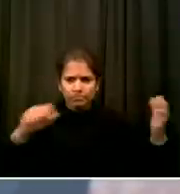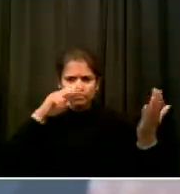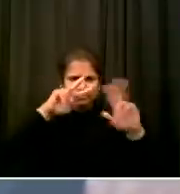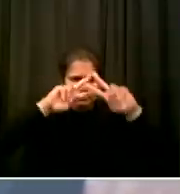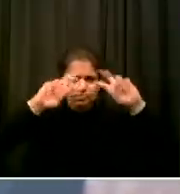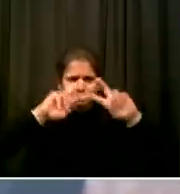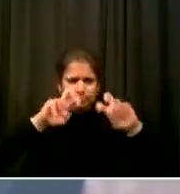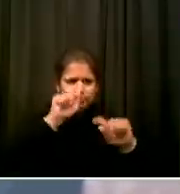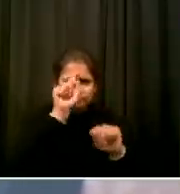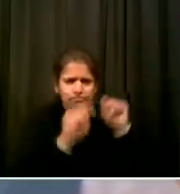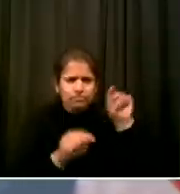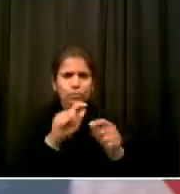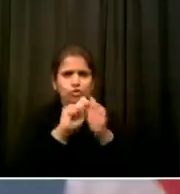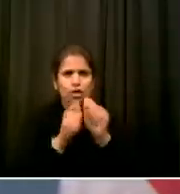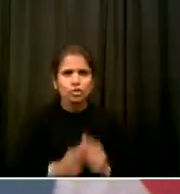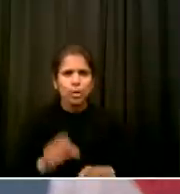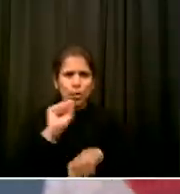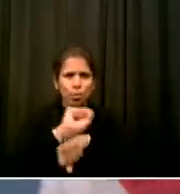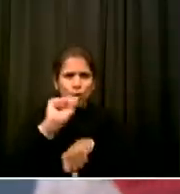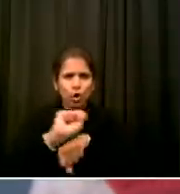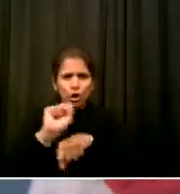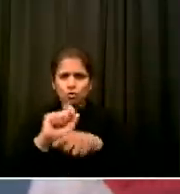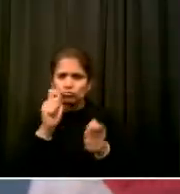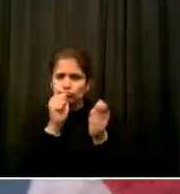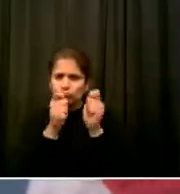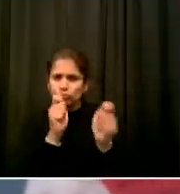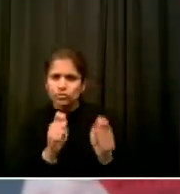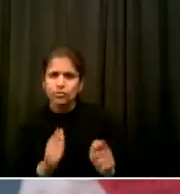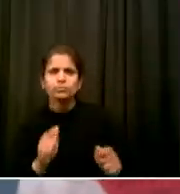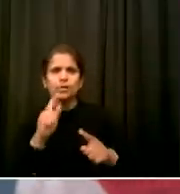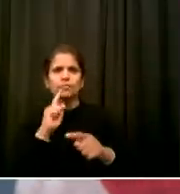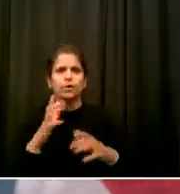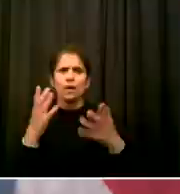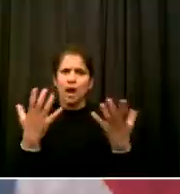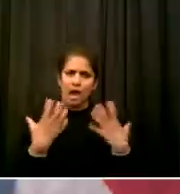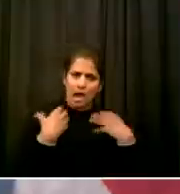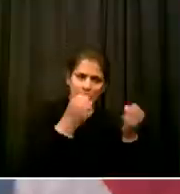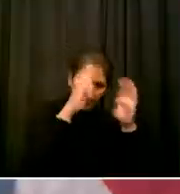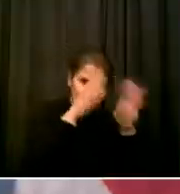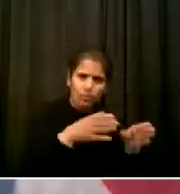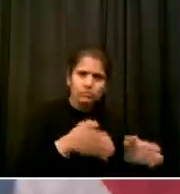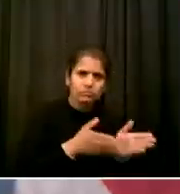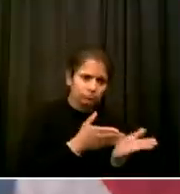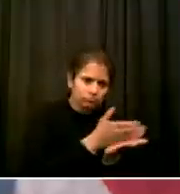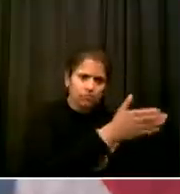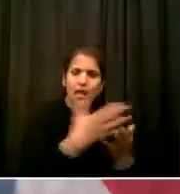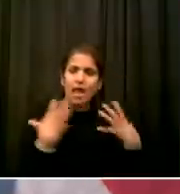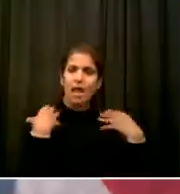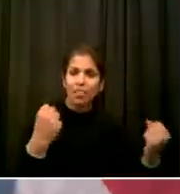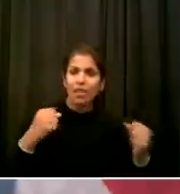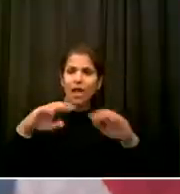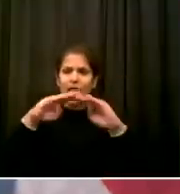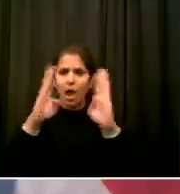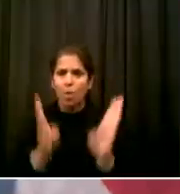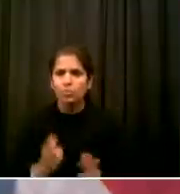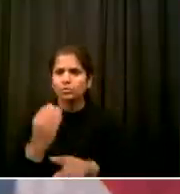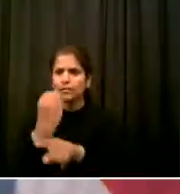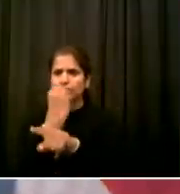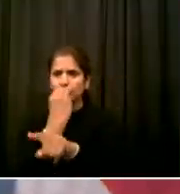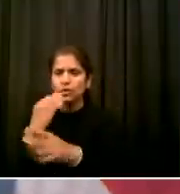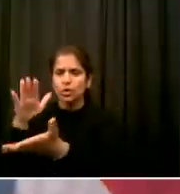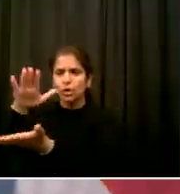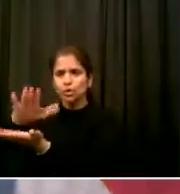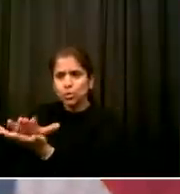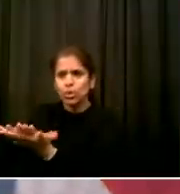health New York City is the first major United States city or state to undergo